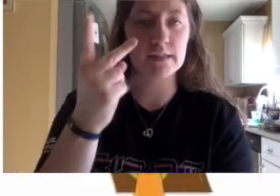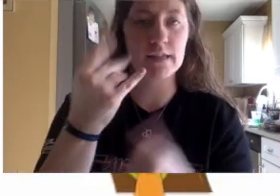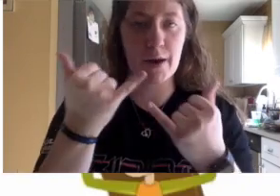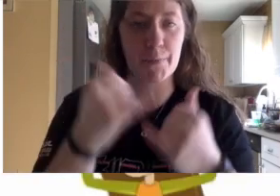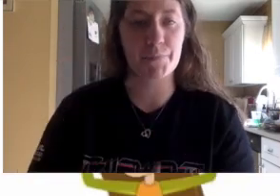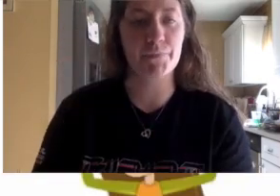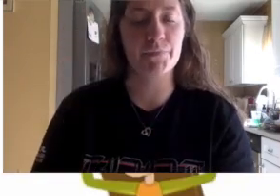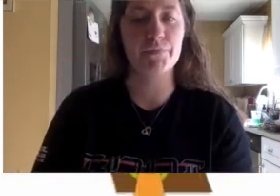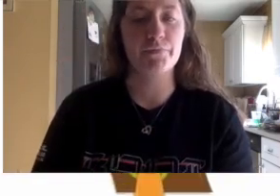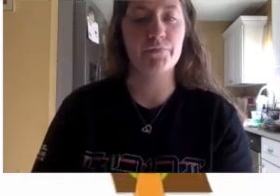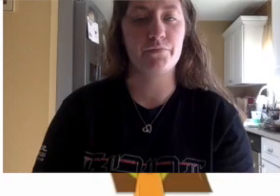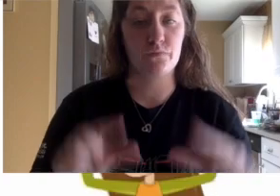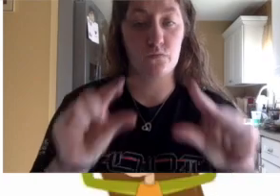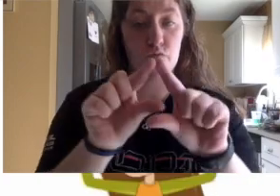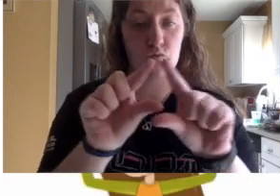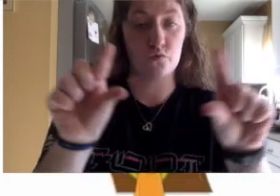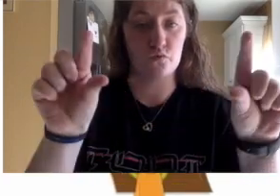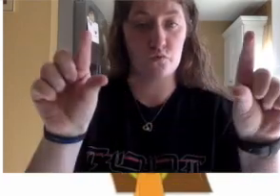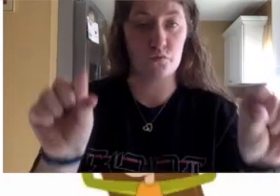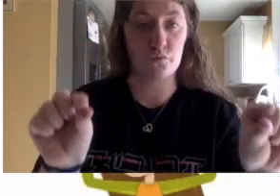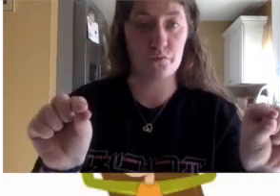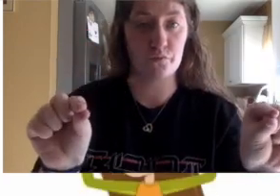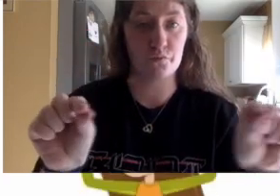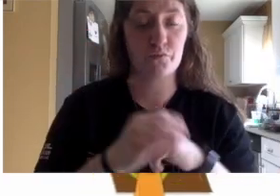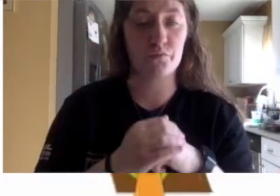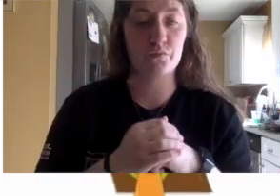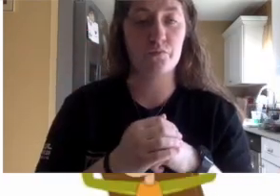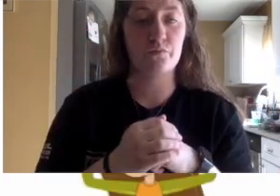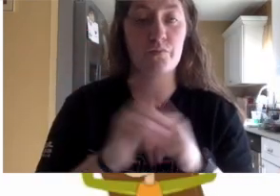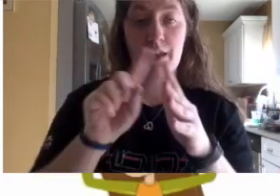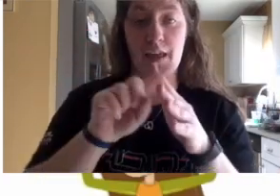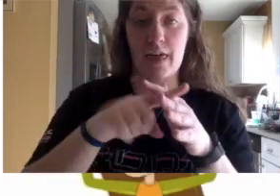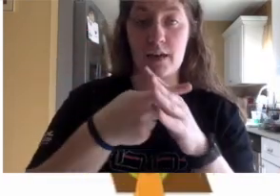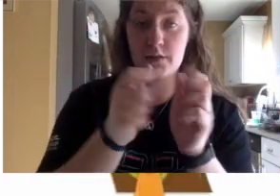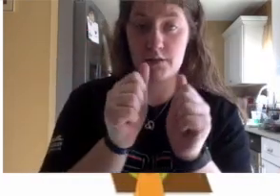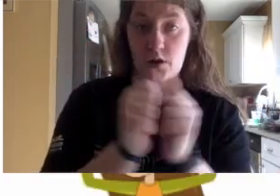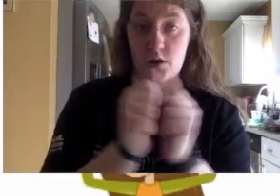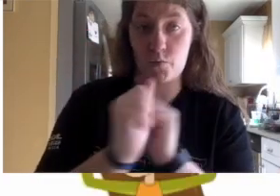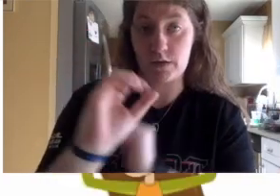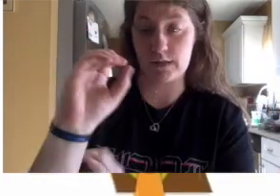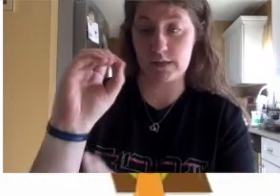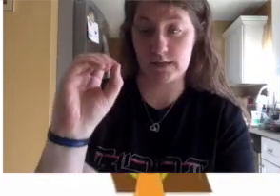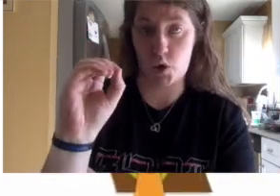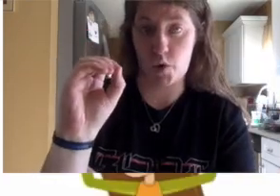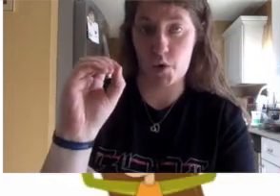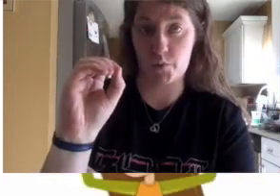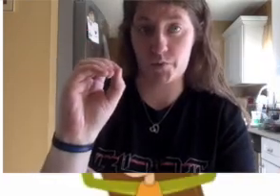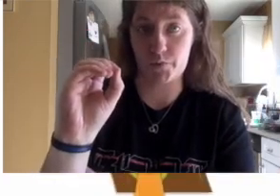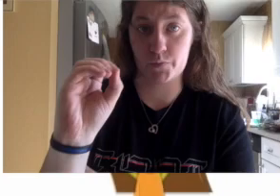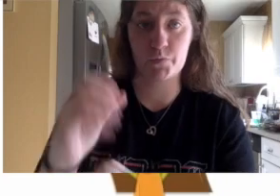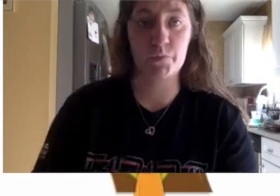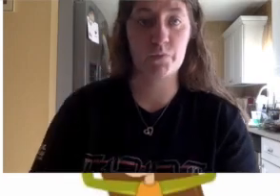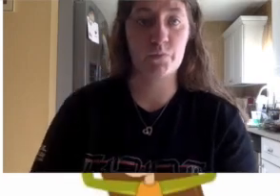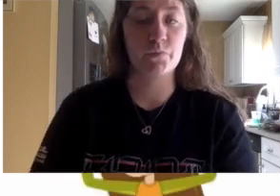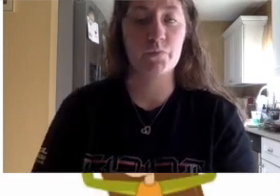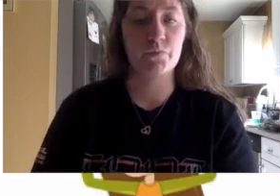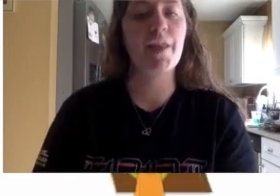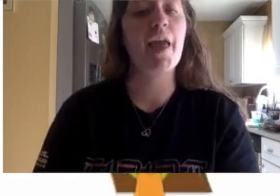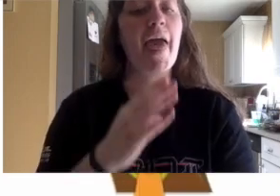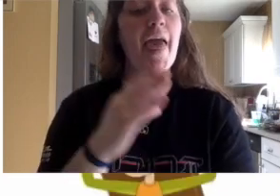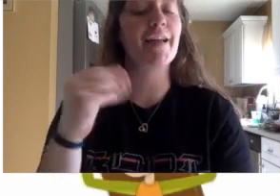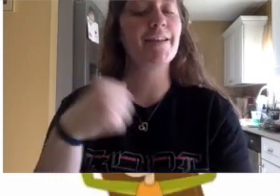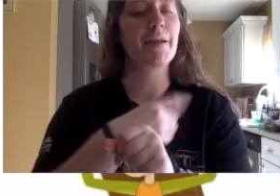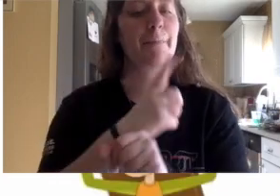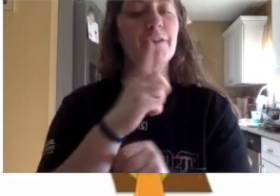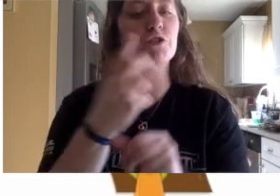I put my pencil straight across the ruler. I start it right at zero. And I made sure